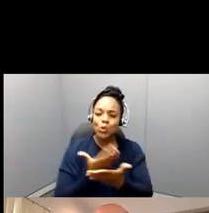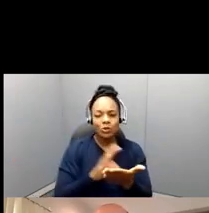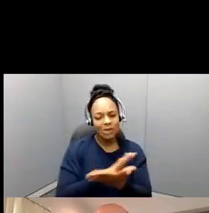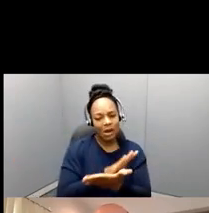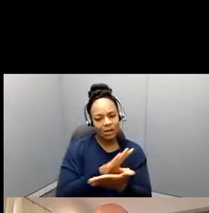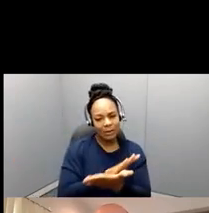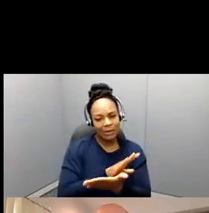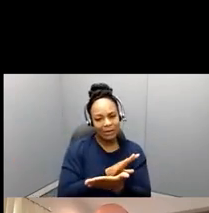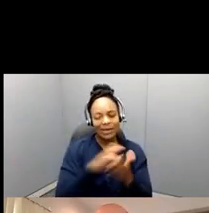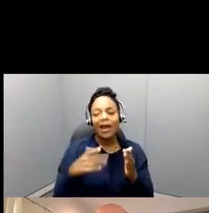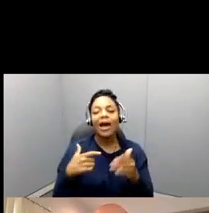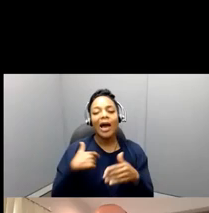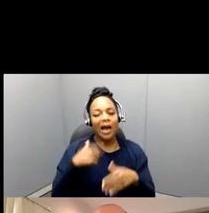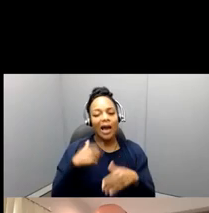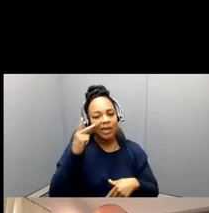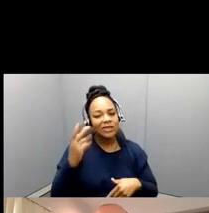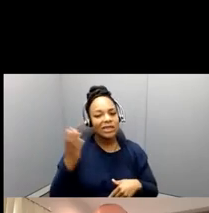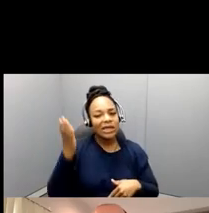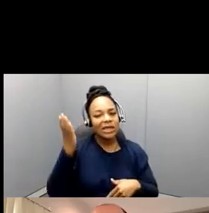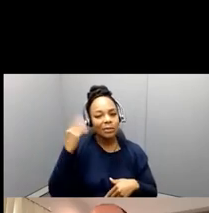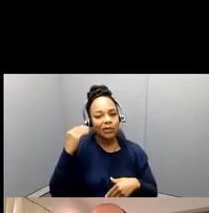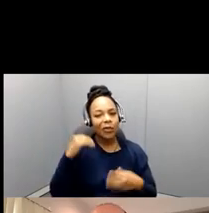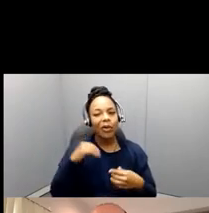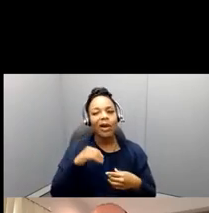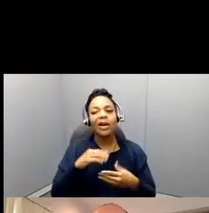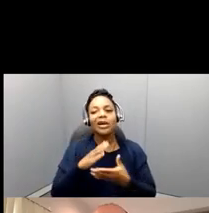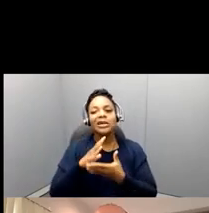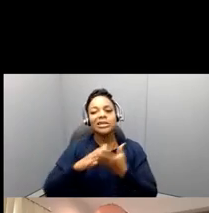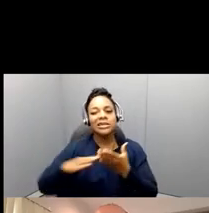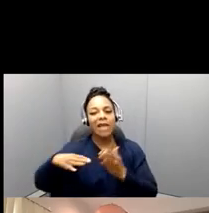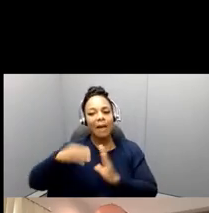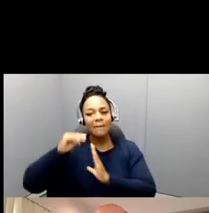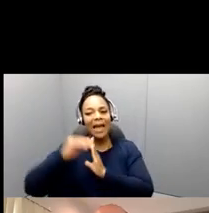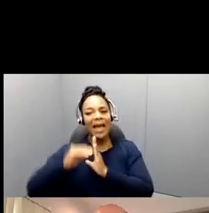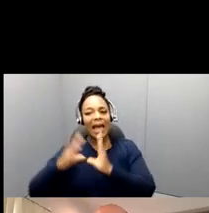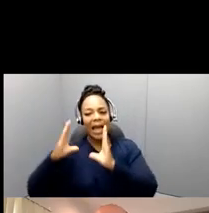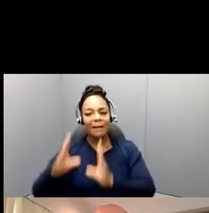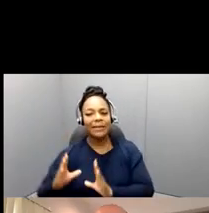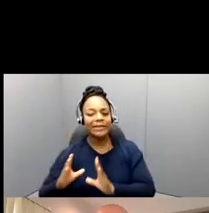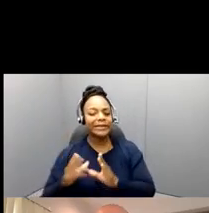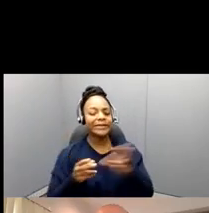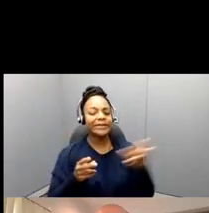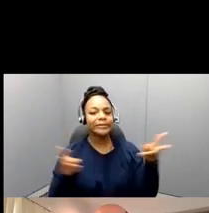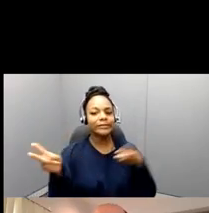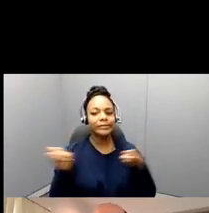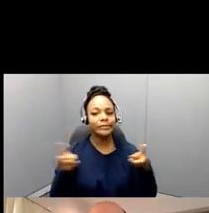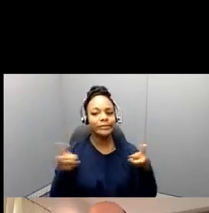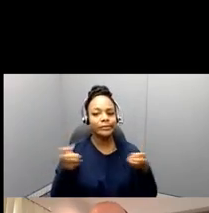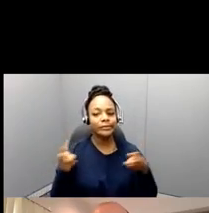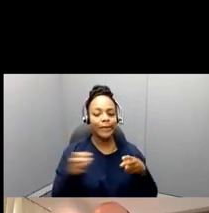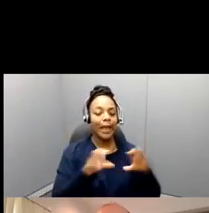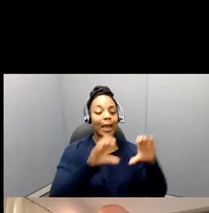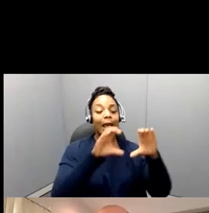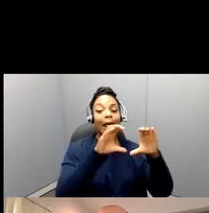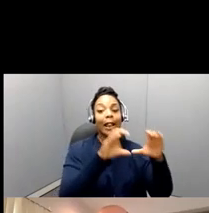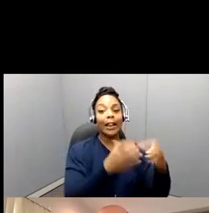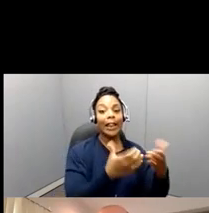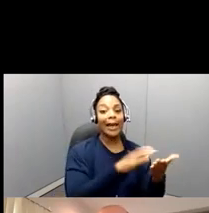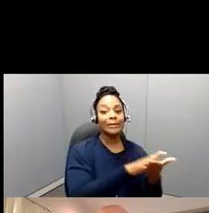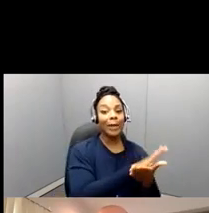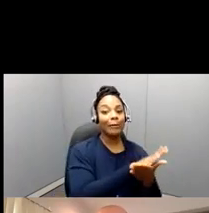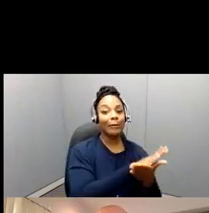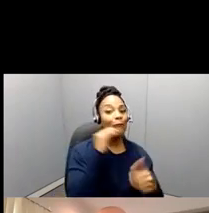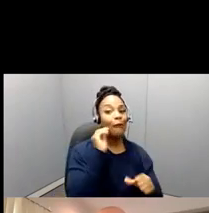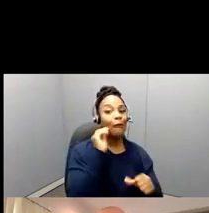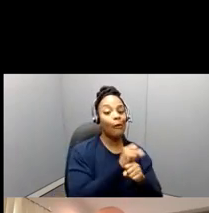a part from their, uh, either a class paper, or from, uh, a special field exam, or something of